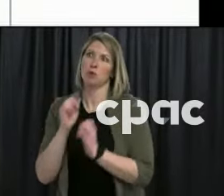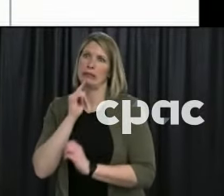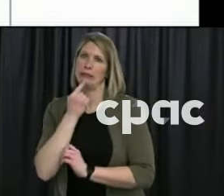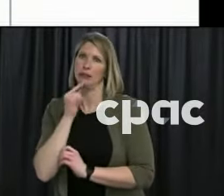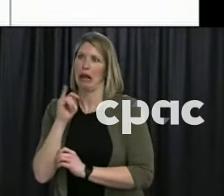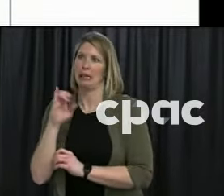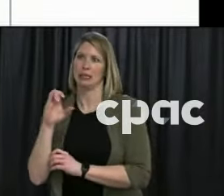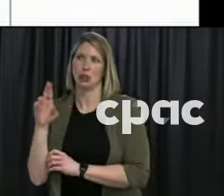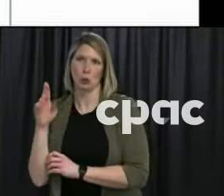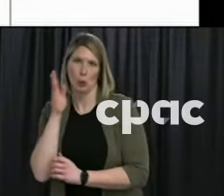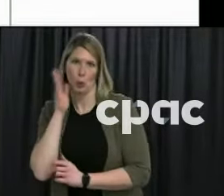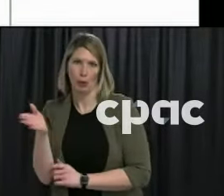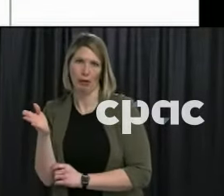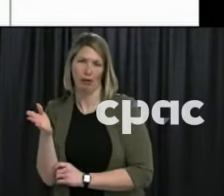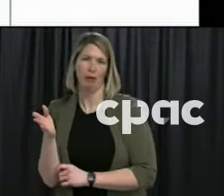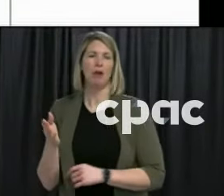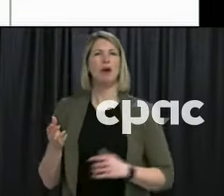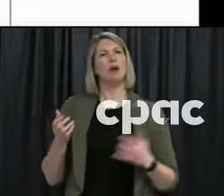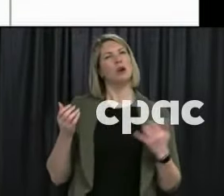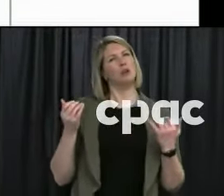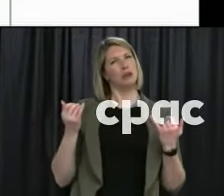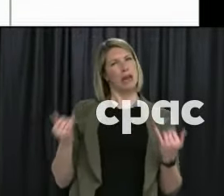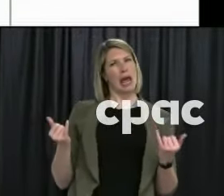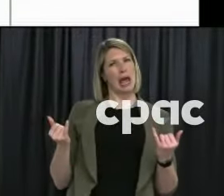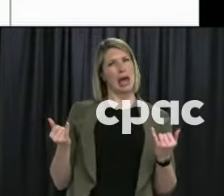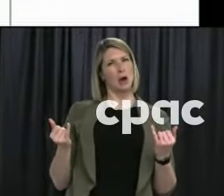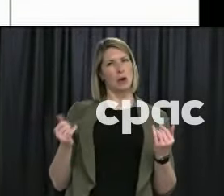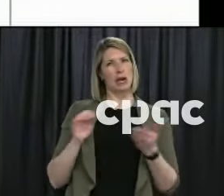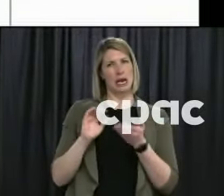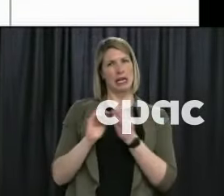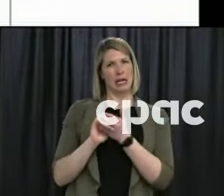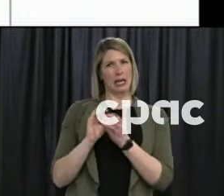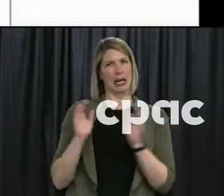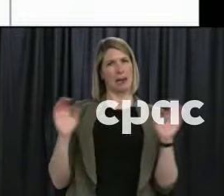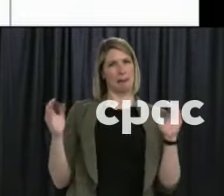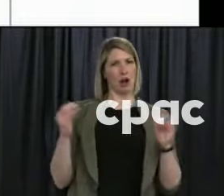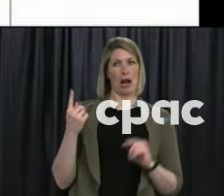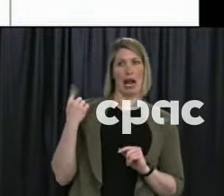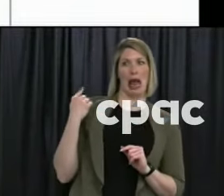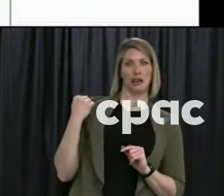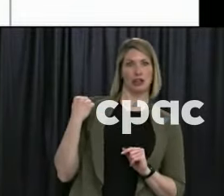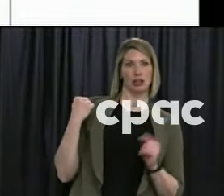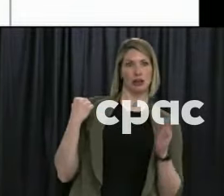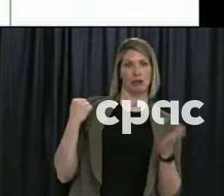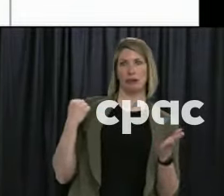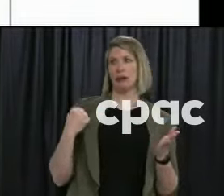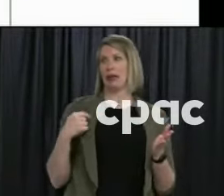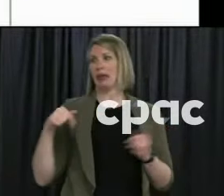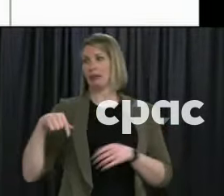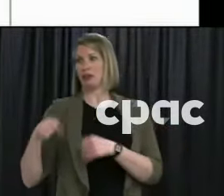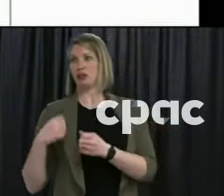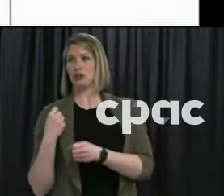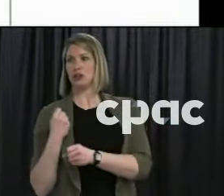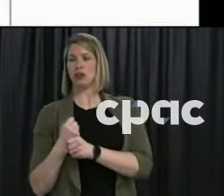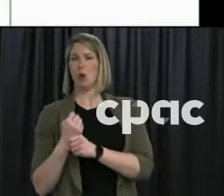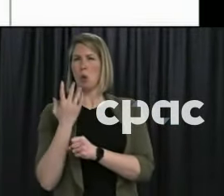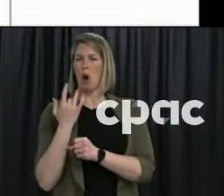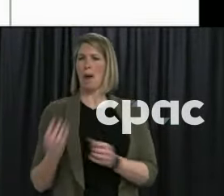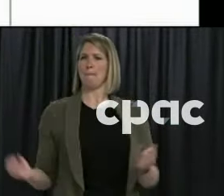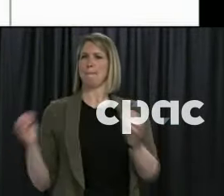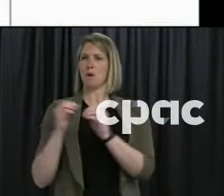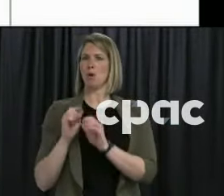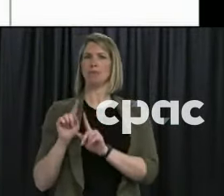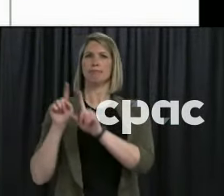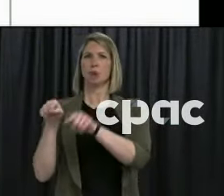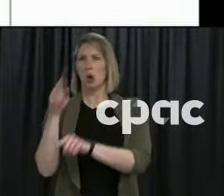Why is the scale different or the proportion of people that were hospitalized seems to be greater in the first outbreak because